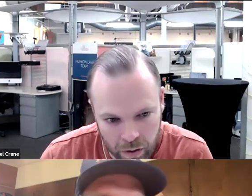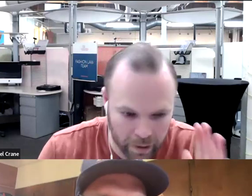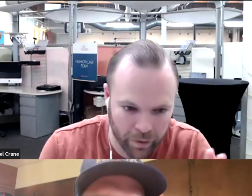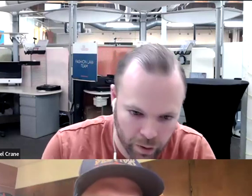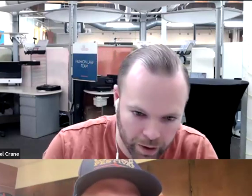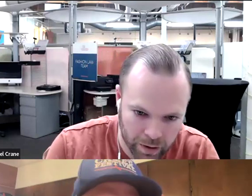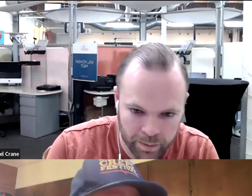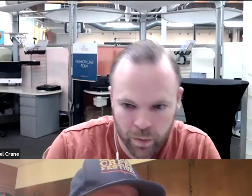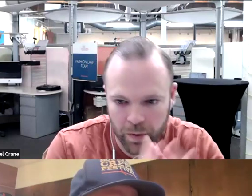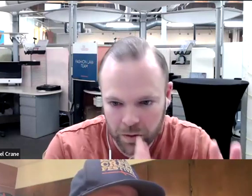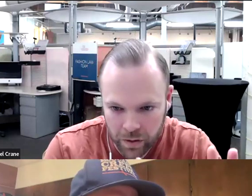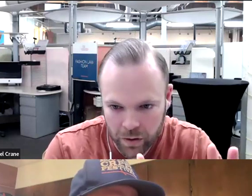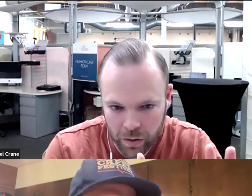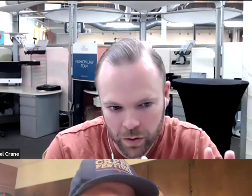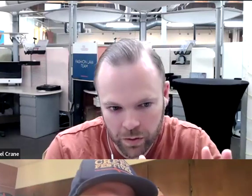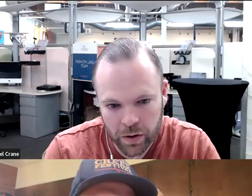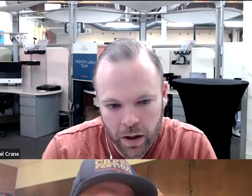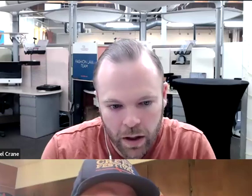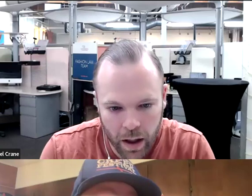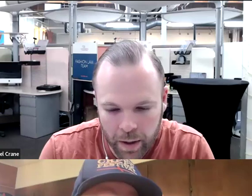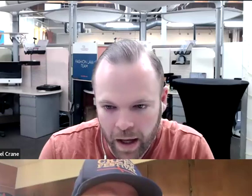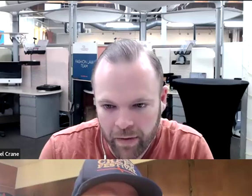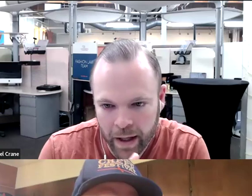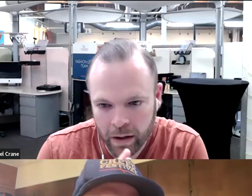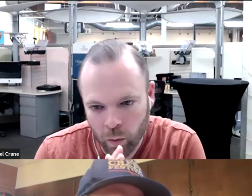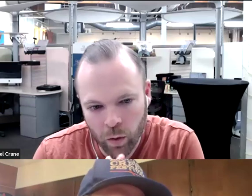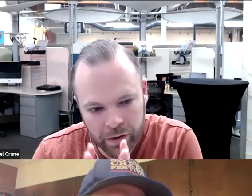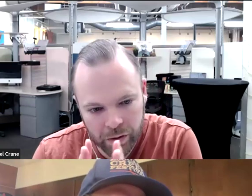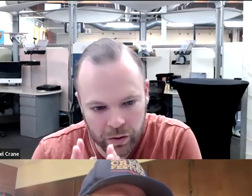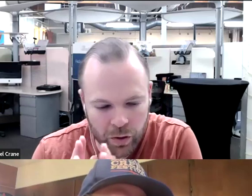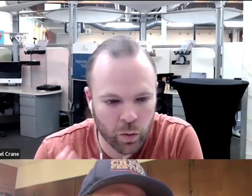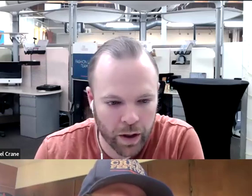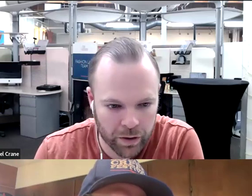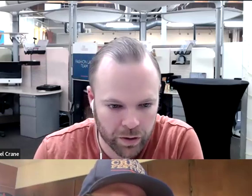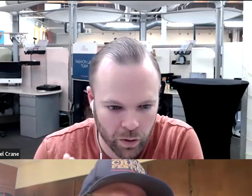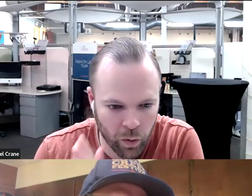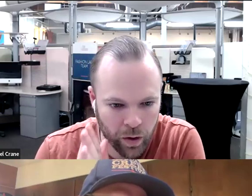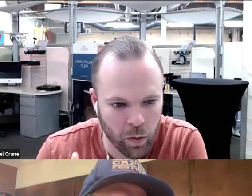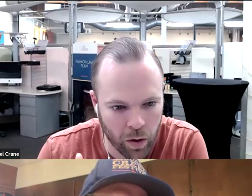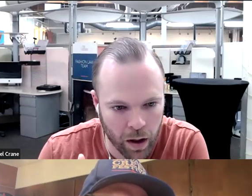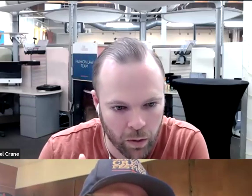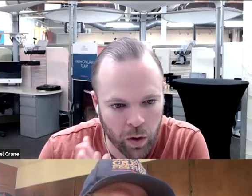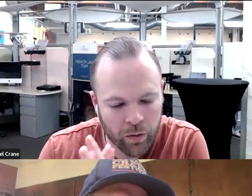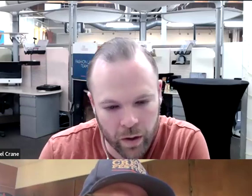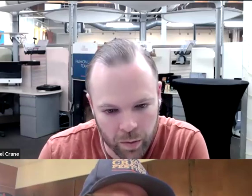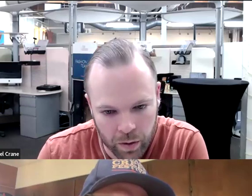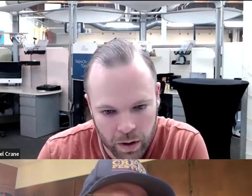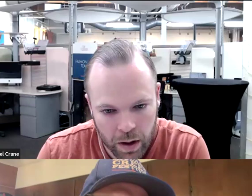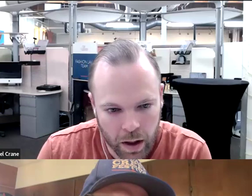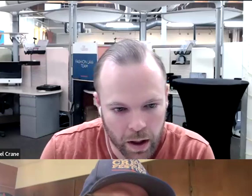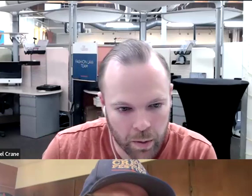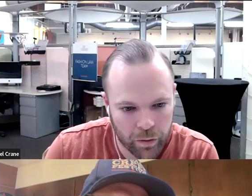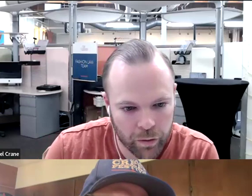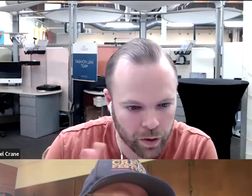And so that's the first question, what resources did you use? Um, and then what resources do you wish were more, uh, more available,